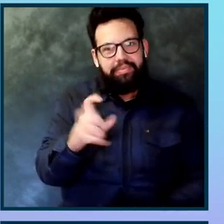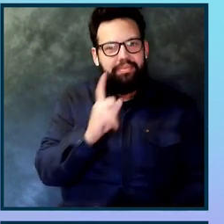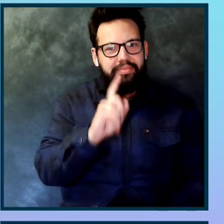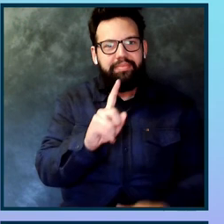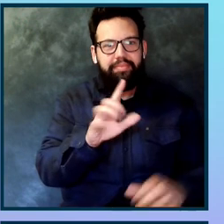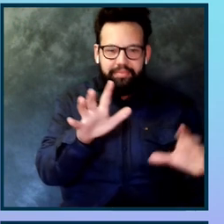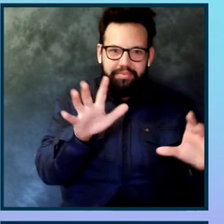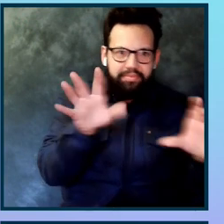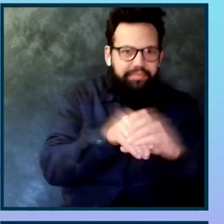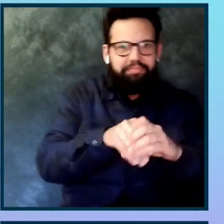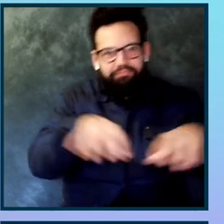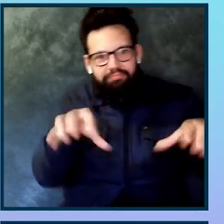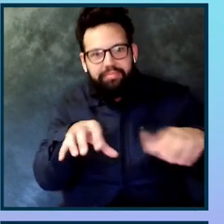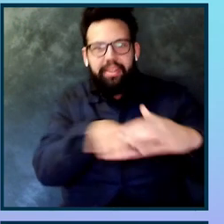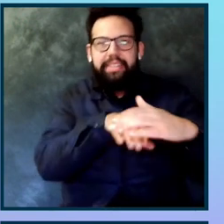at scale.